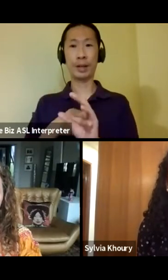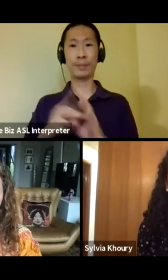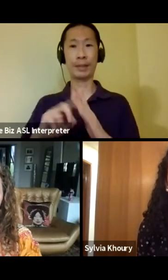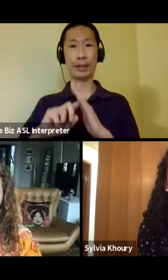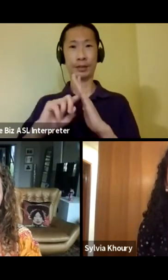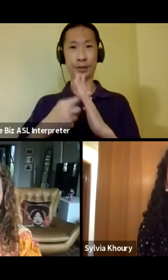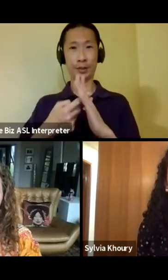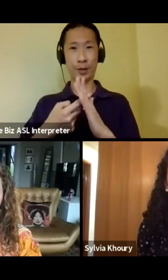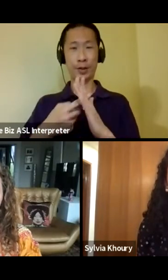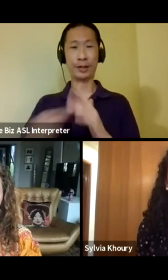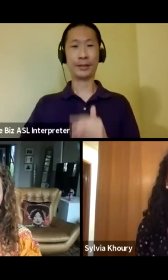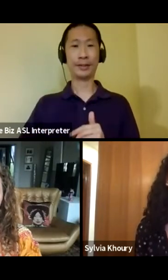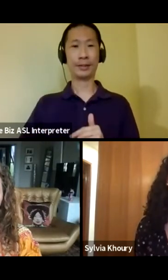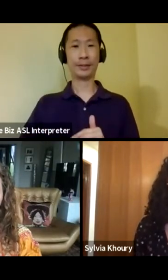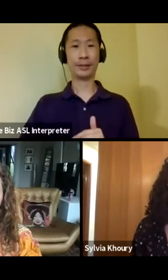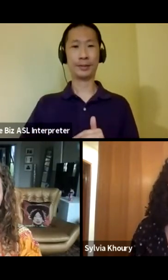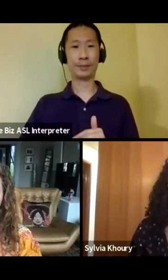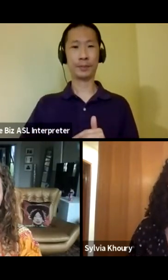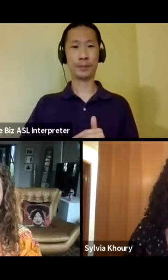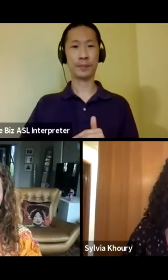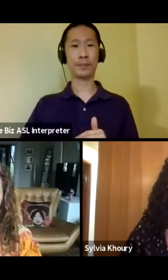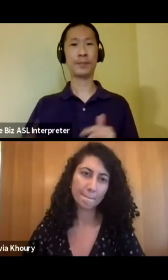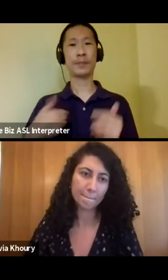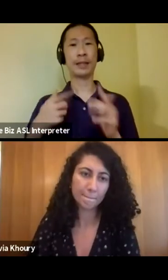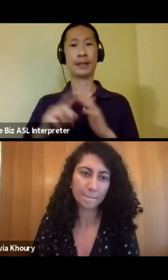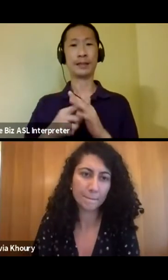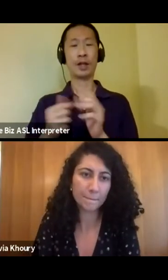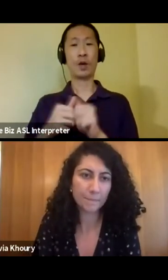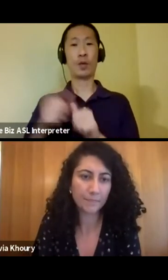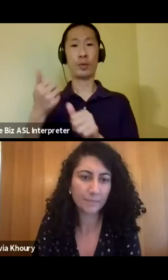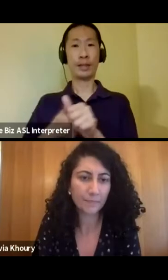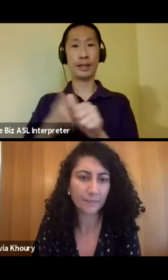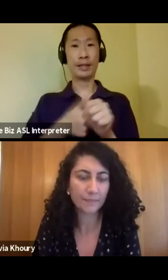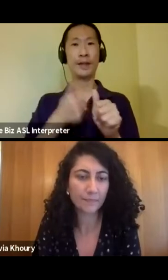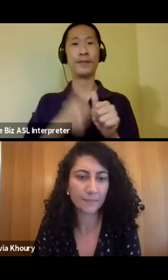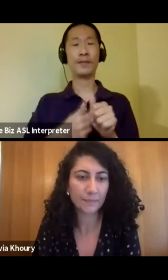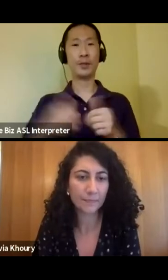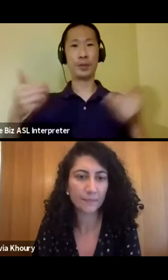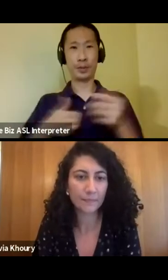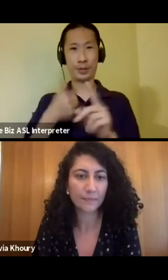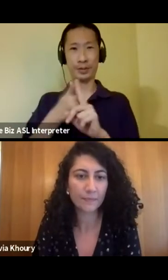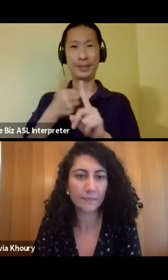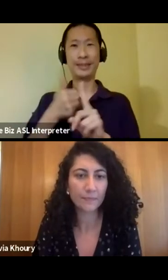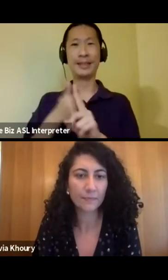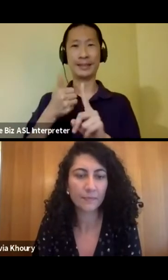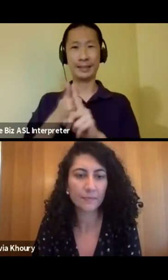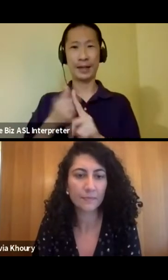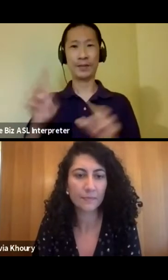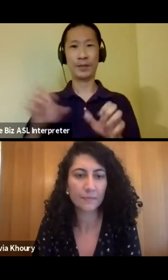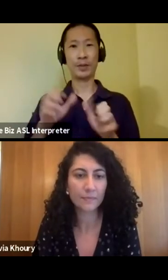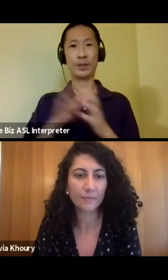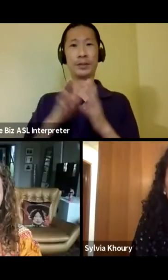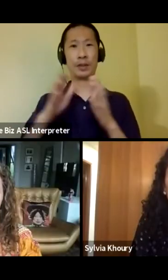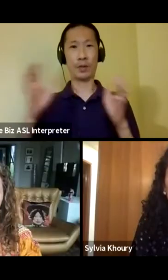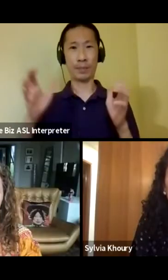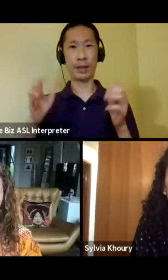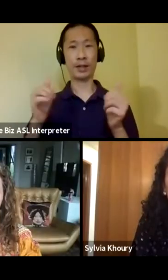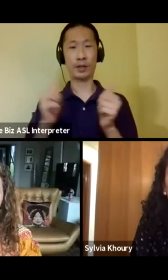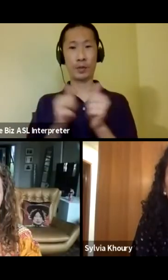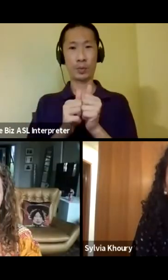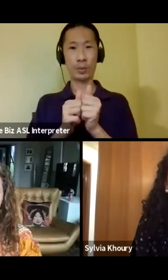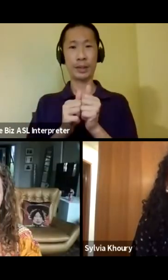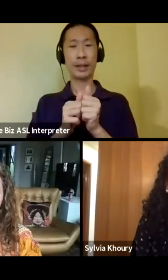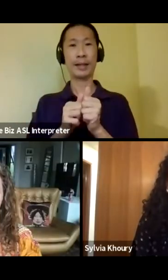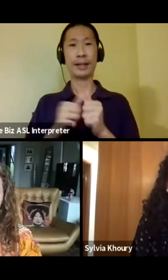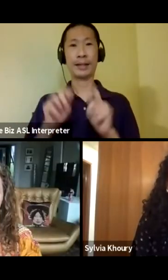started um uh let's get started with just each of you introducing yourselves you do so much both um in